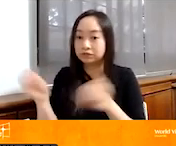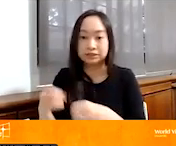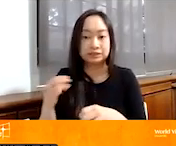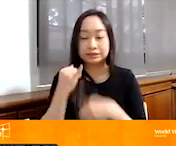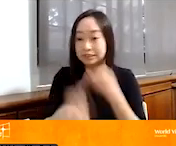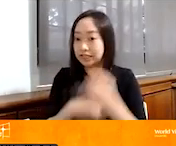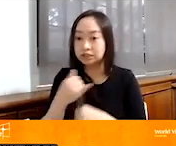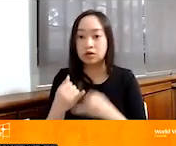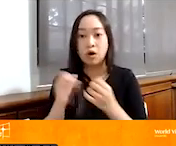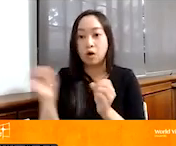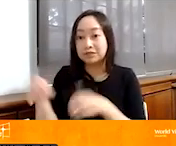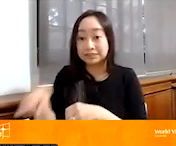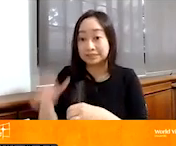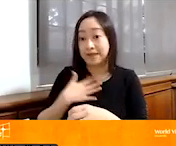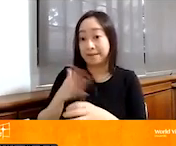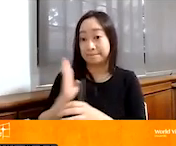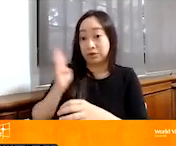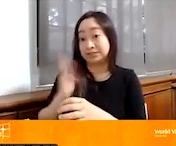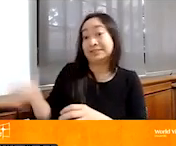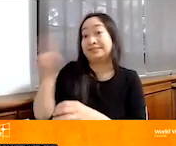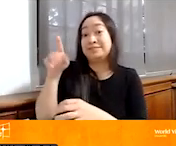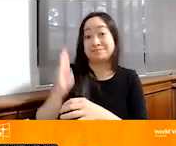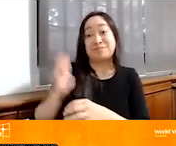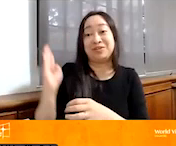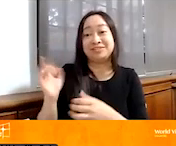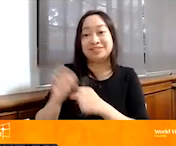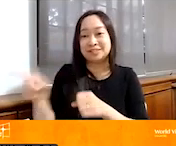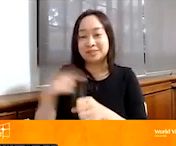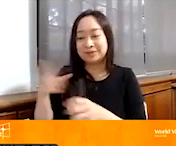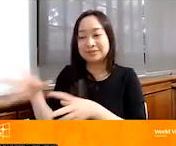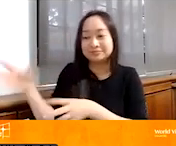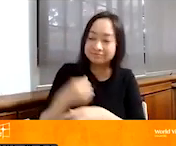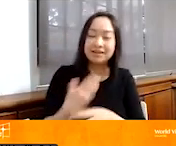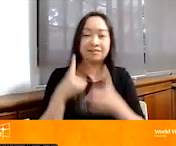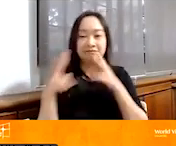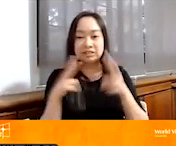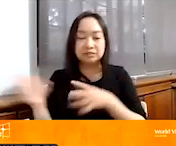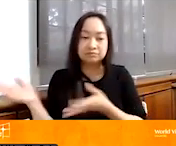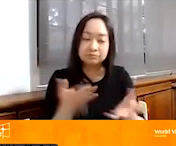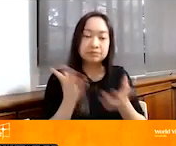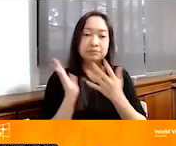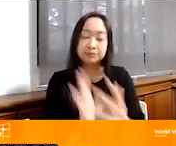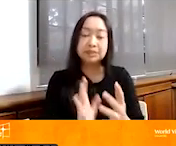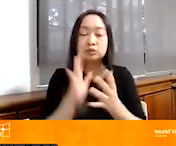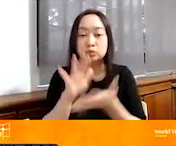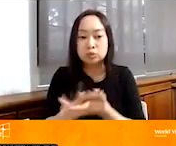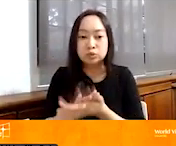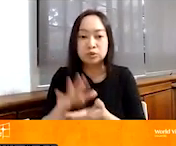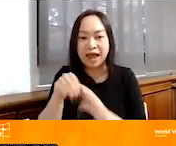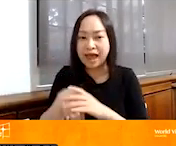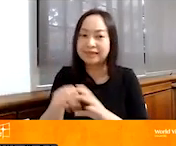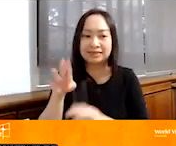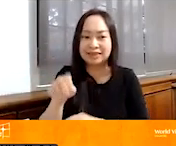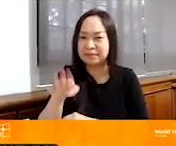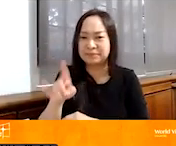and he's my boss's boss. So, we set up a visit for him and we took him to a school in Nablus. And we were going to show